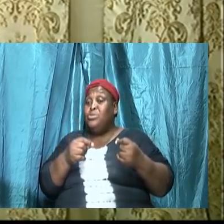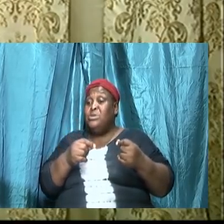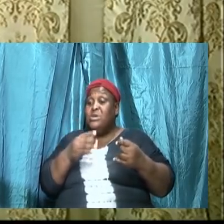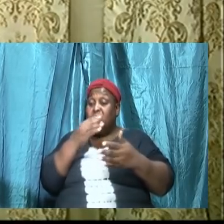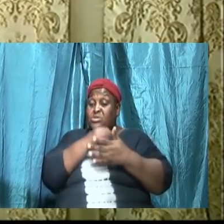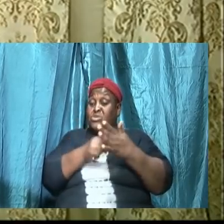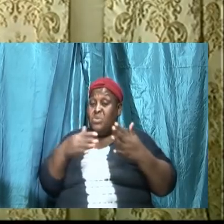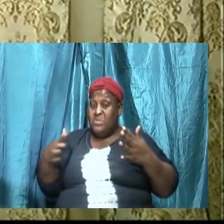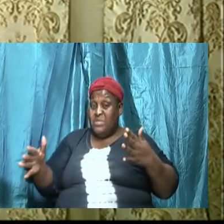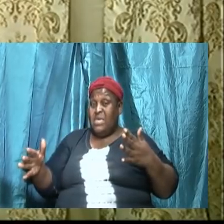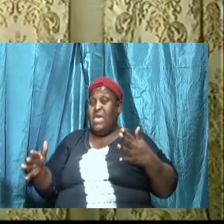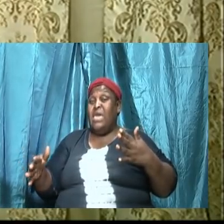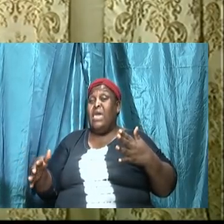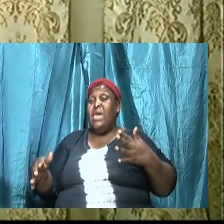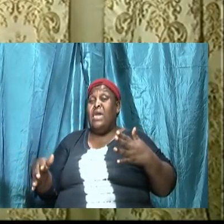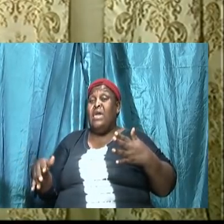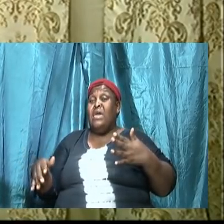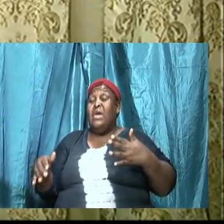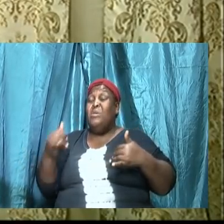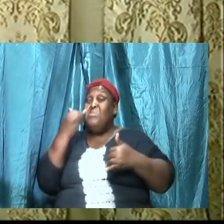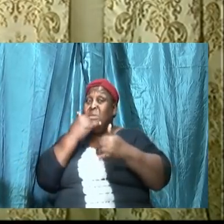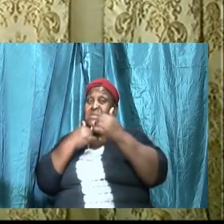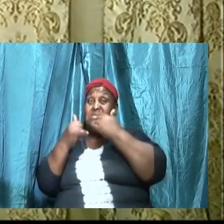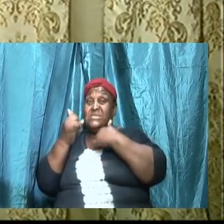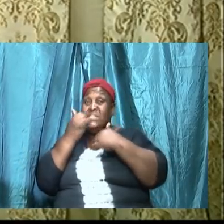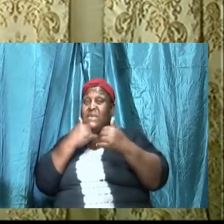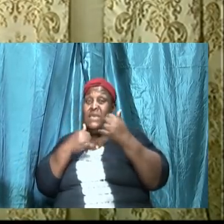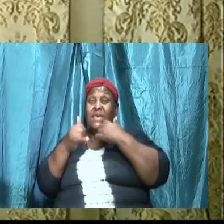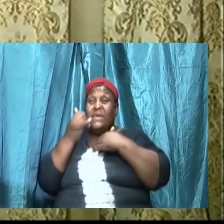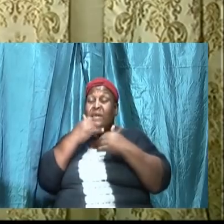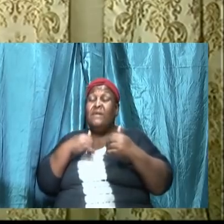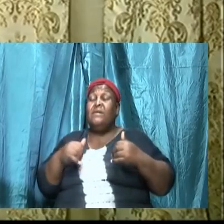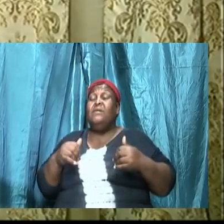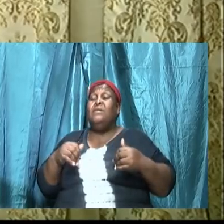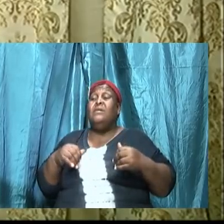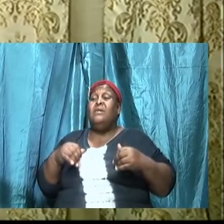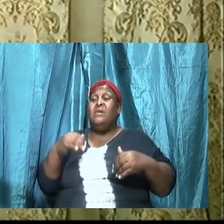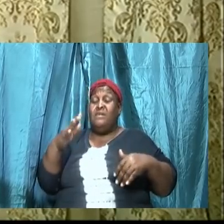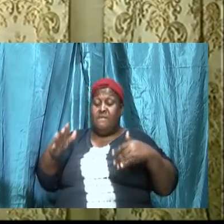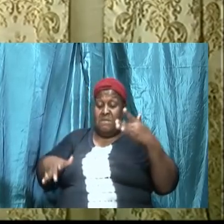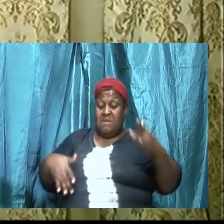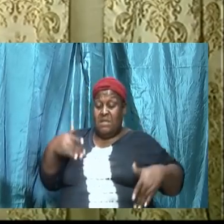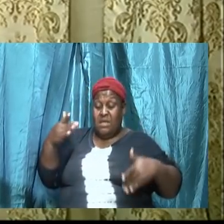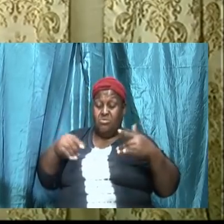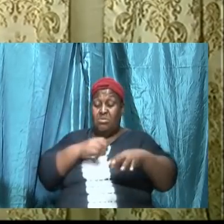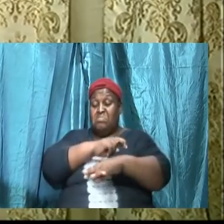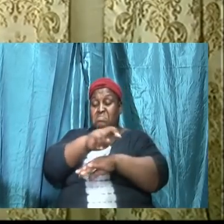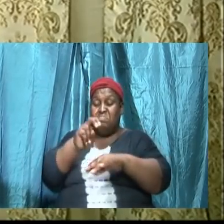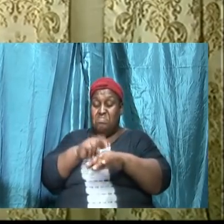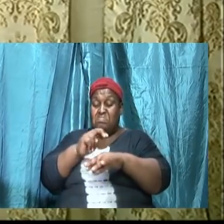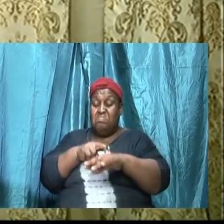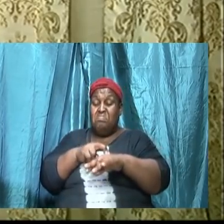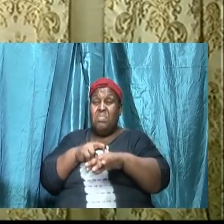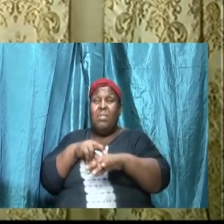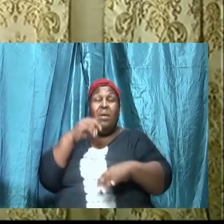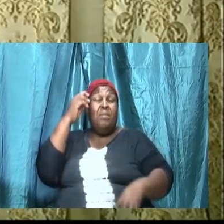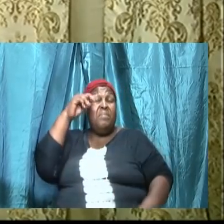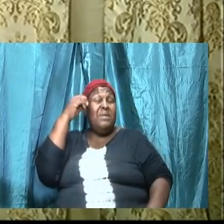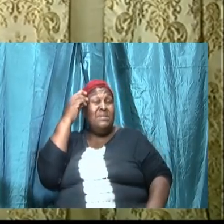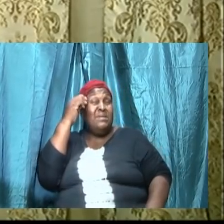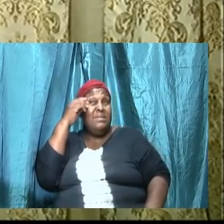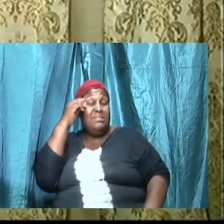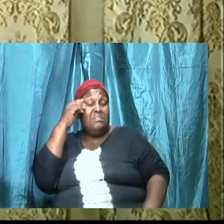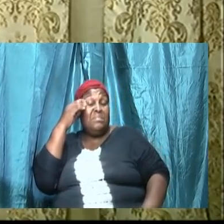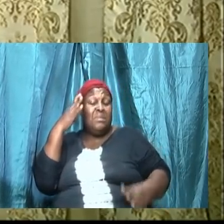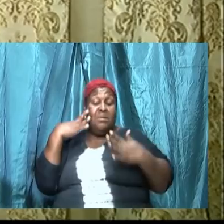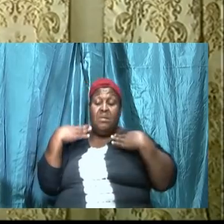it can affect our physical health it can affect our emotional health it can affect our mental health it